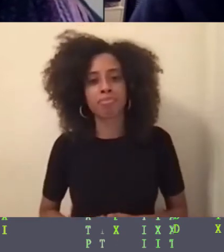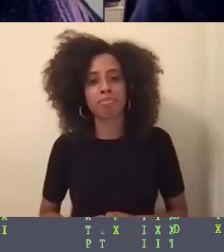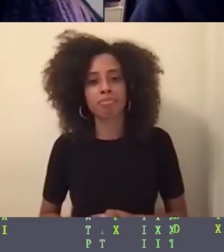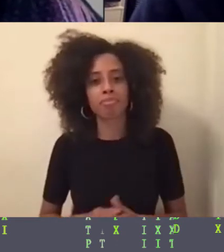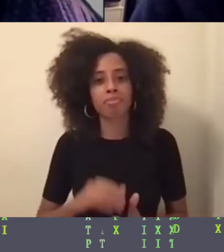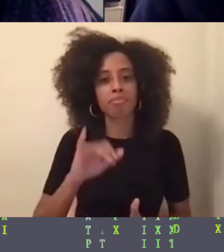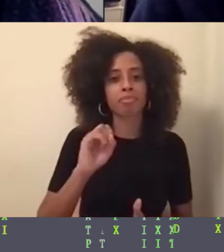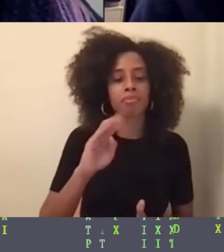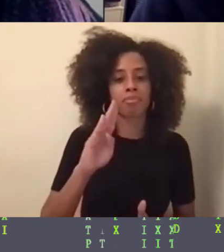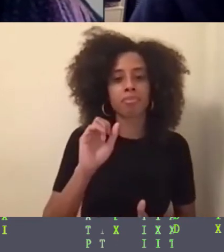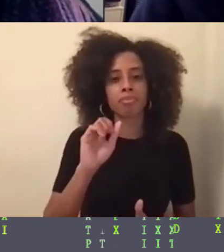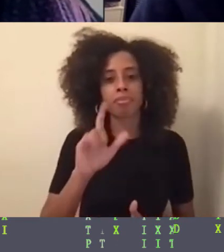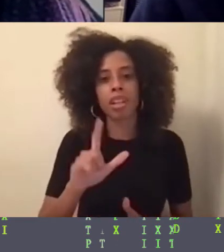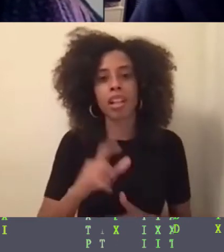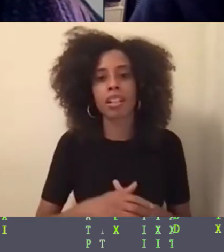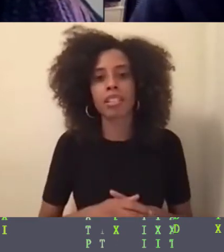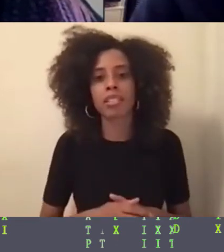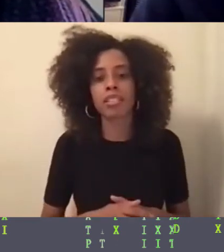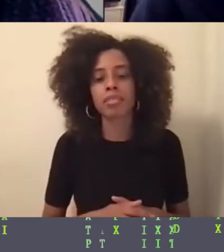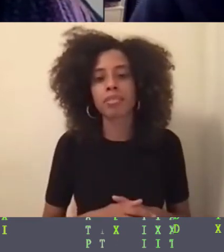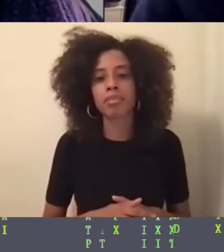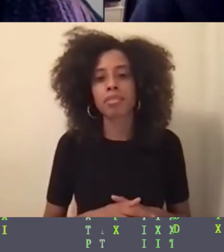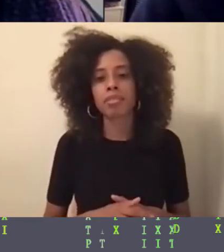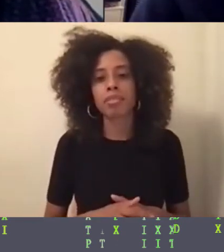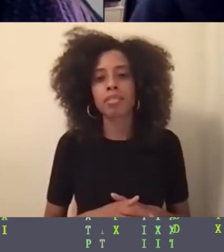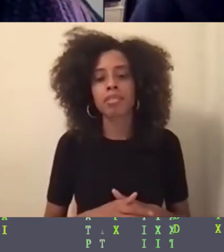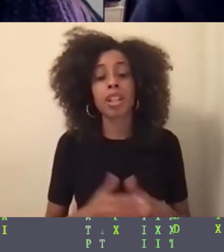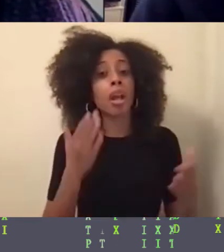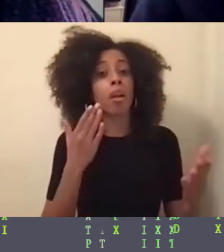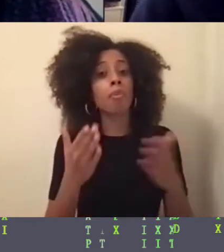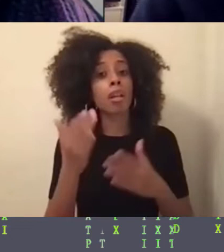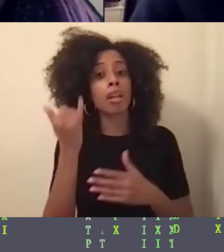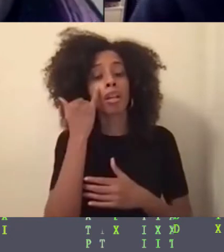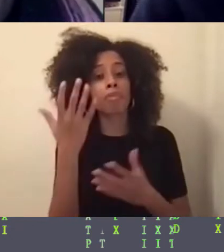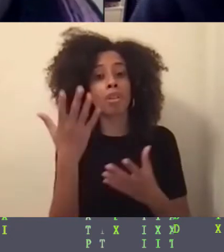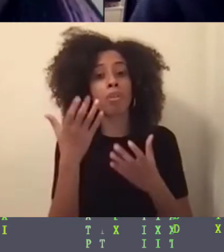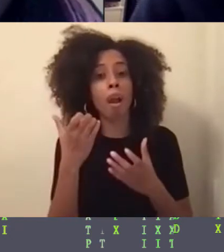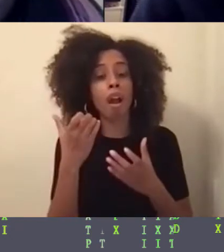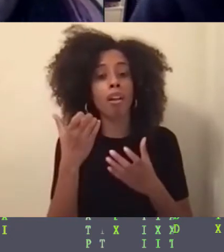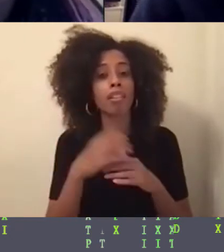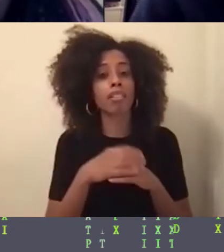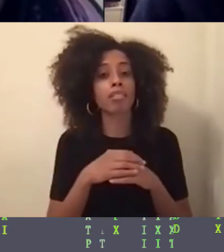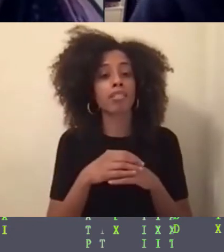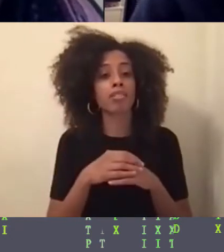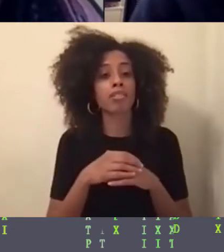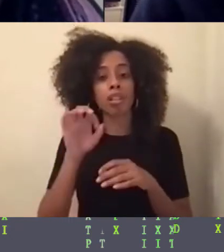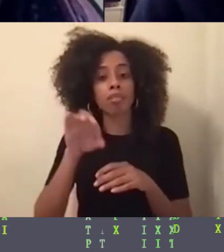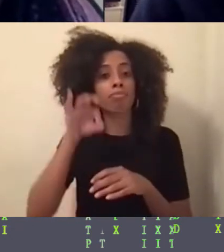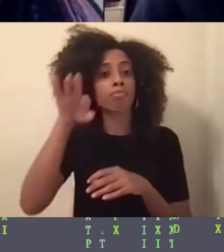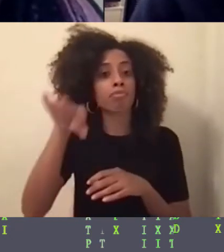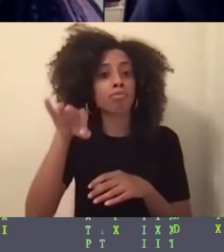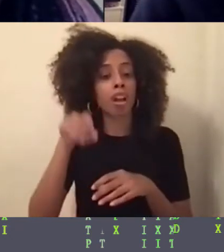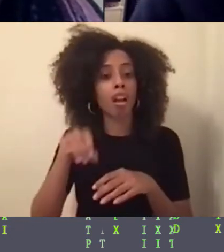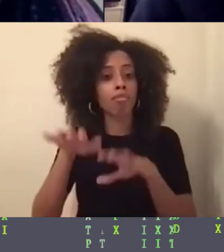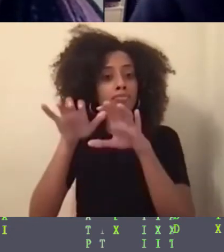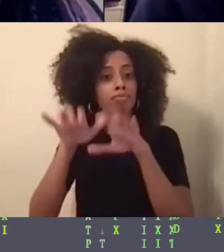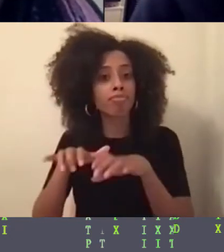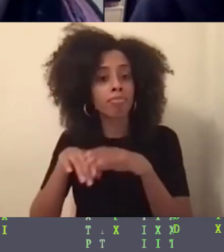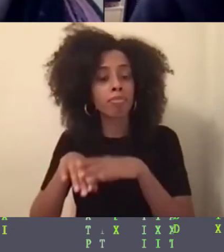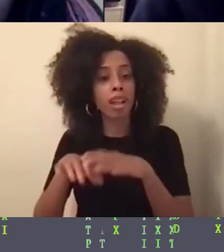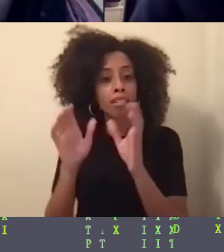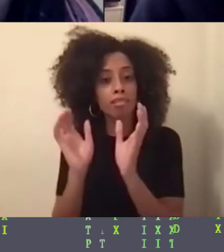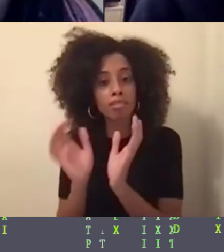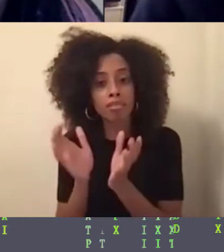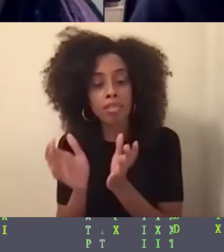And maybe, um, if you also wanted to drop maybe some of those in the chat for folks, um, who might be interested to